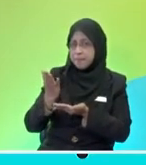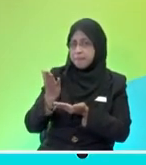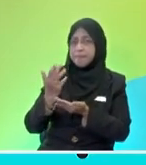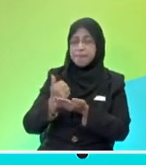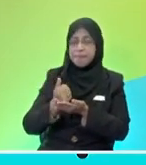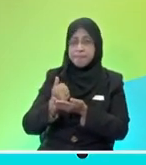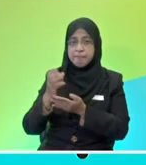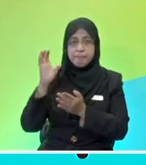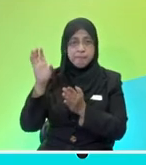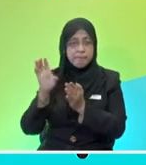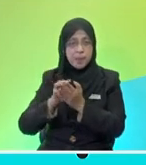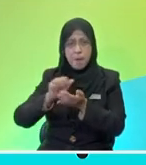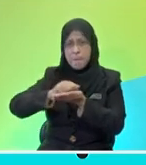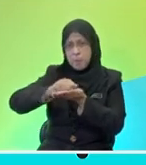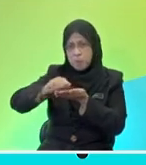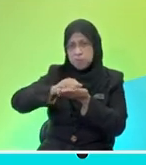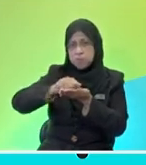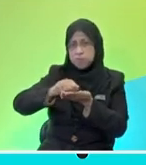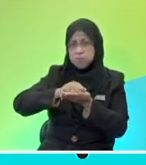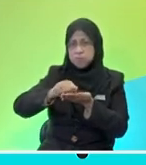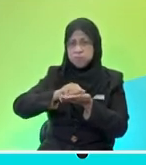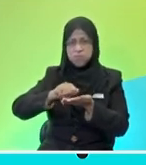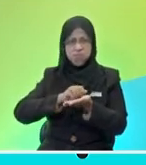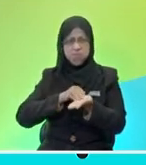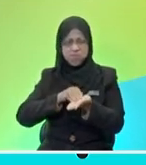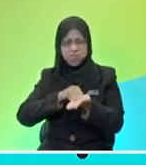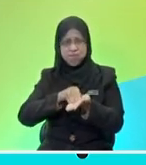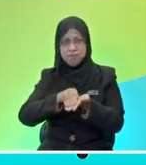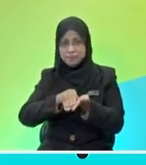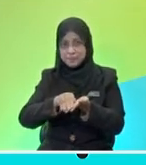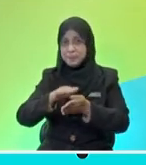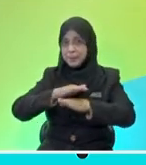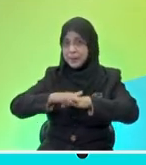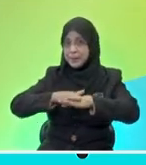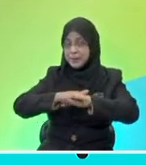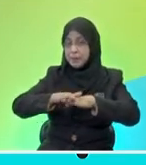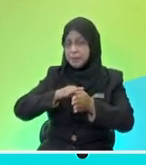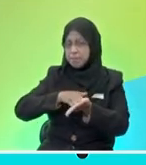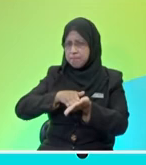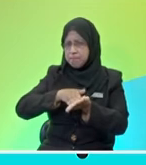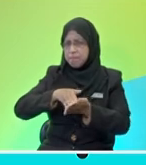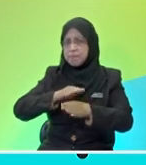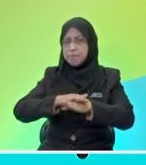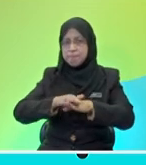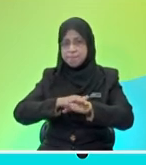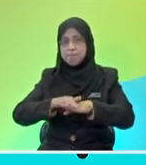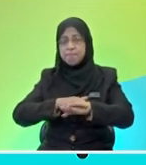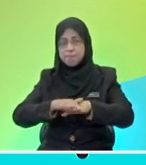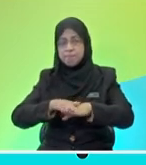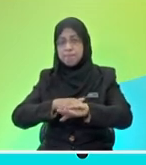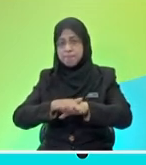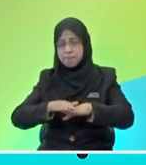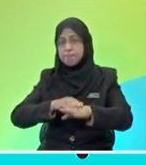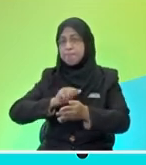the brush is a slightly rough on the surface it is important to have such surfaces